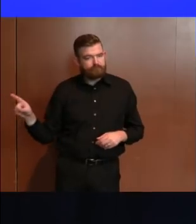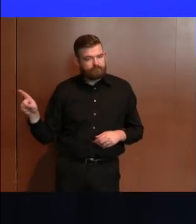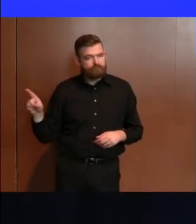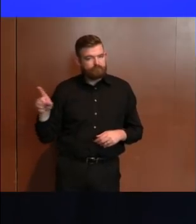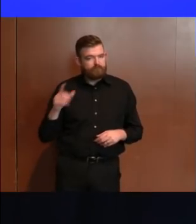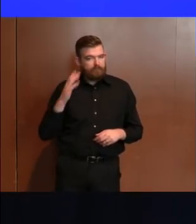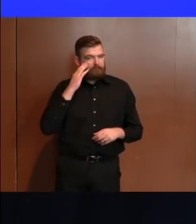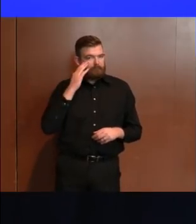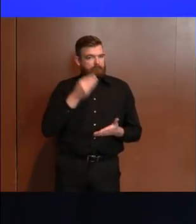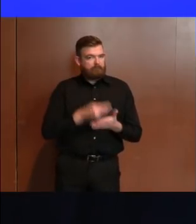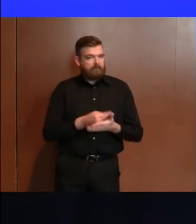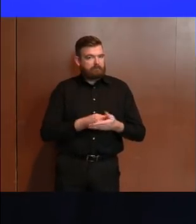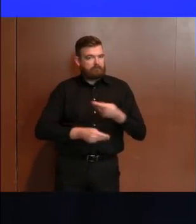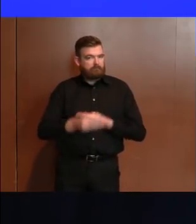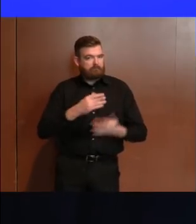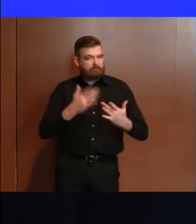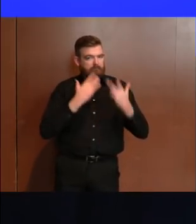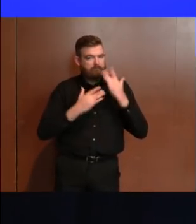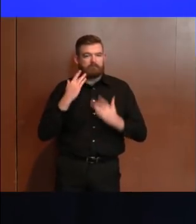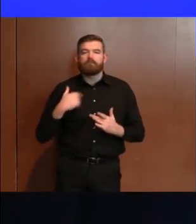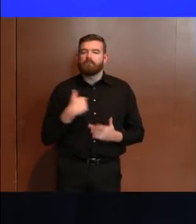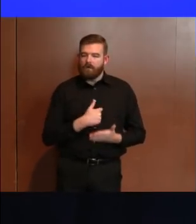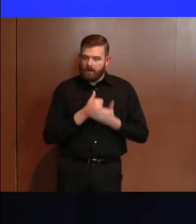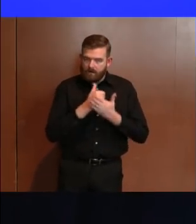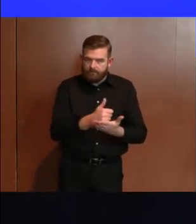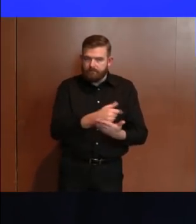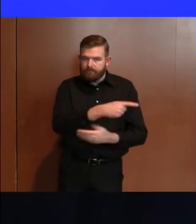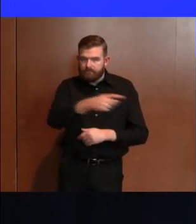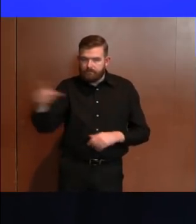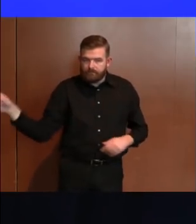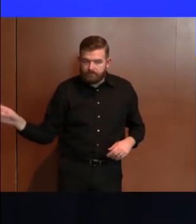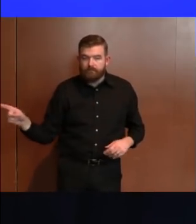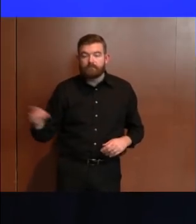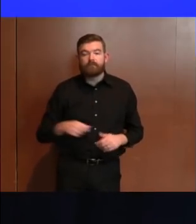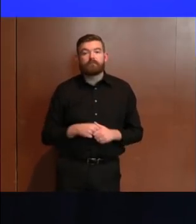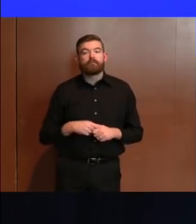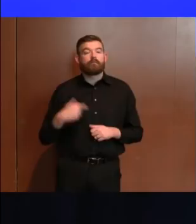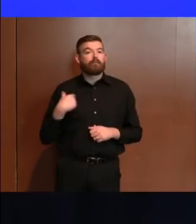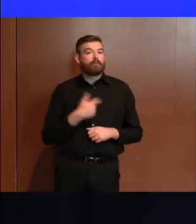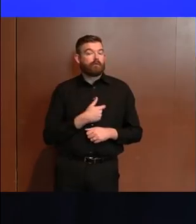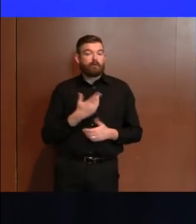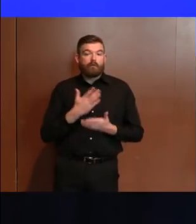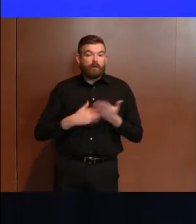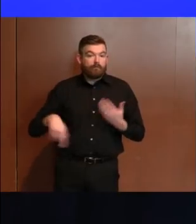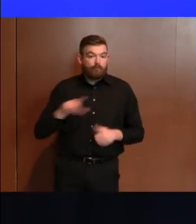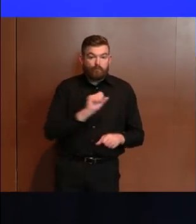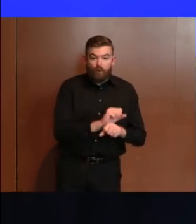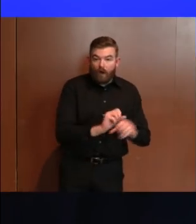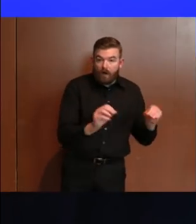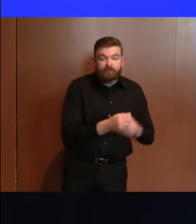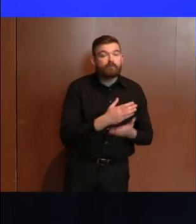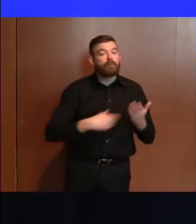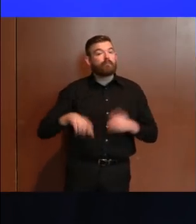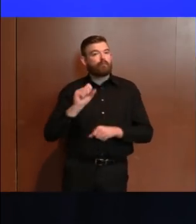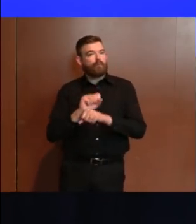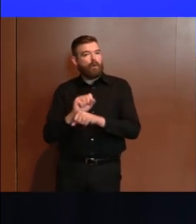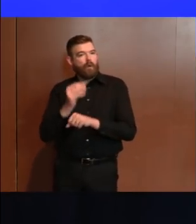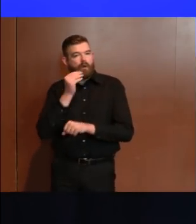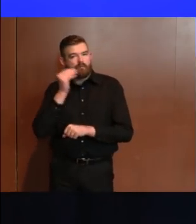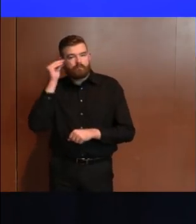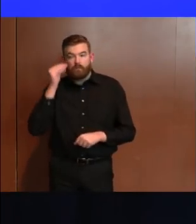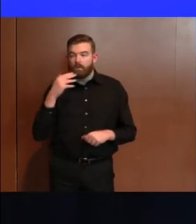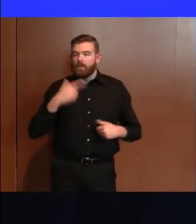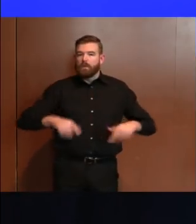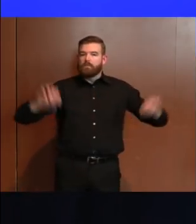office or at home working remotely right now because this is the biggest emergency our department has ever and hopefully will ever face. I join in the